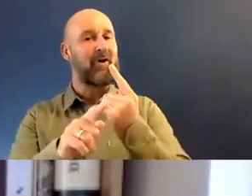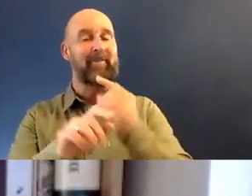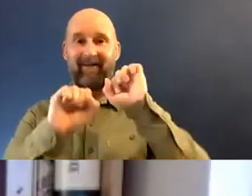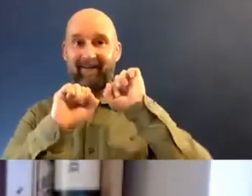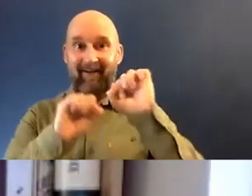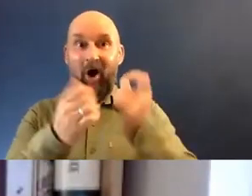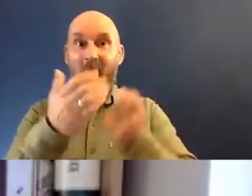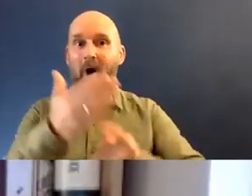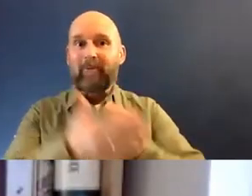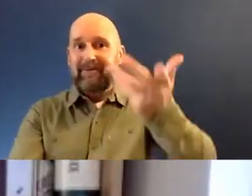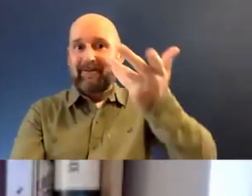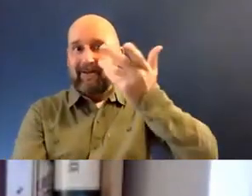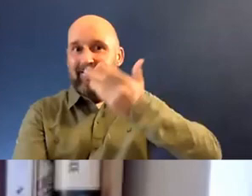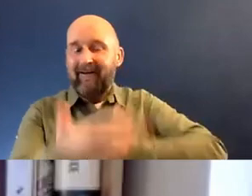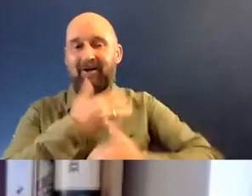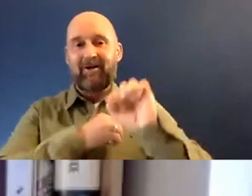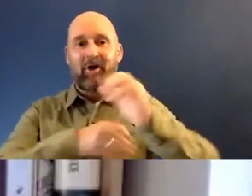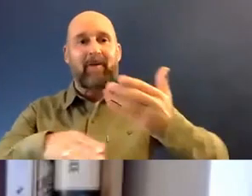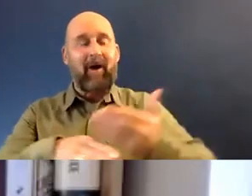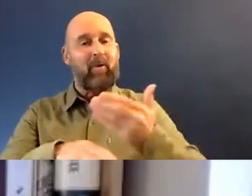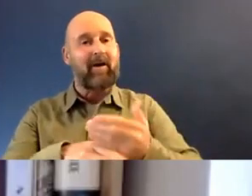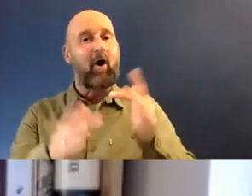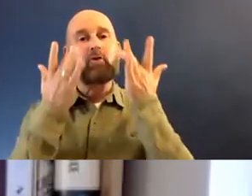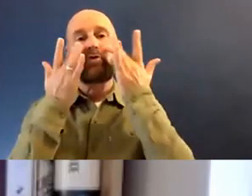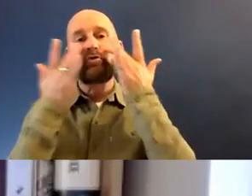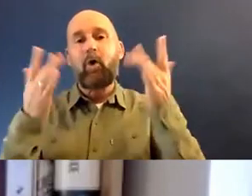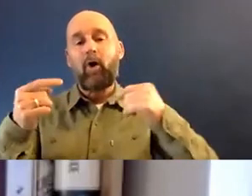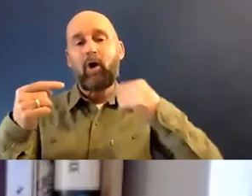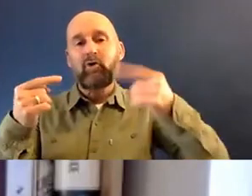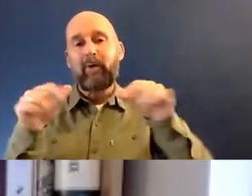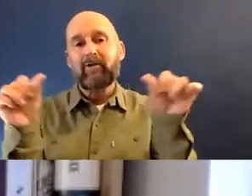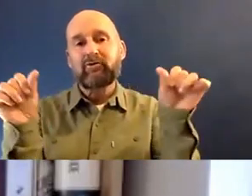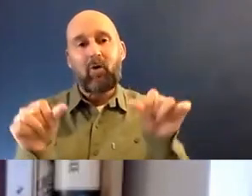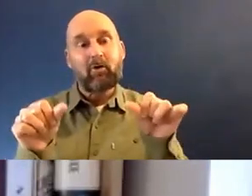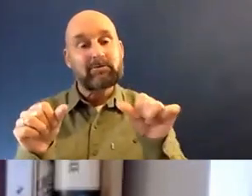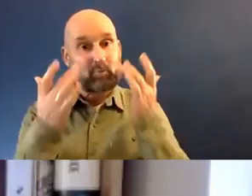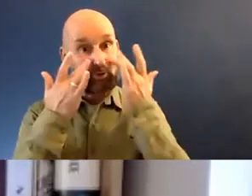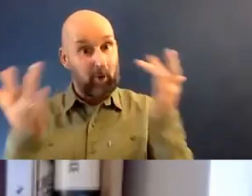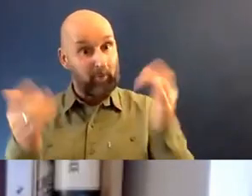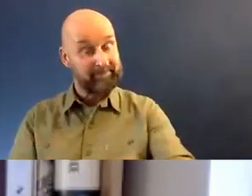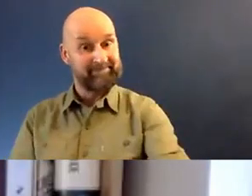opportunity for her to tell us a bit about her work and also, I believe, to show us a very short screen roll.